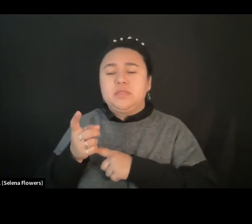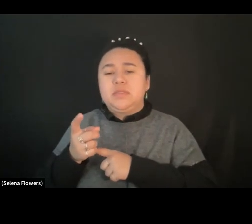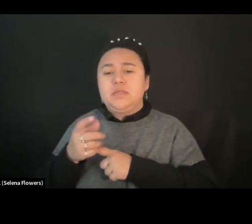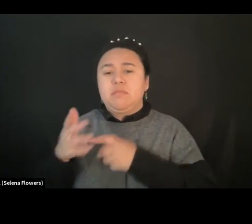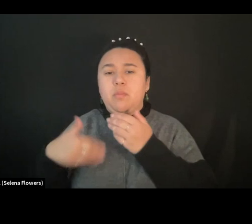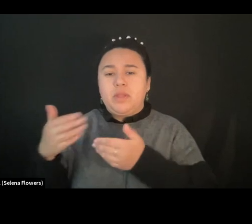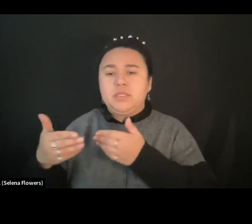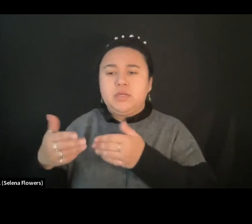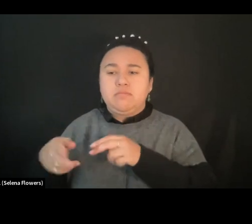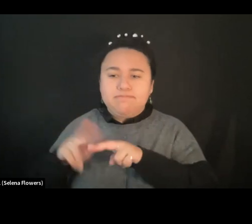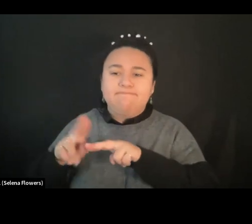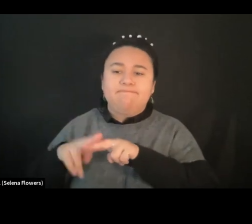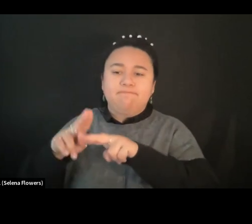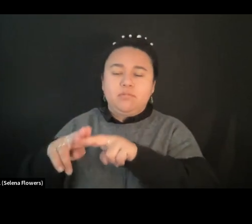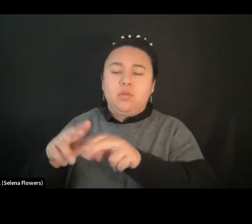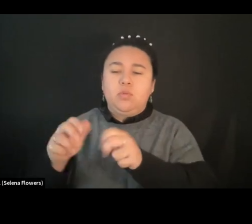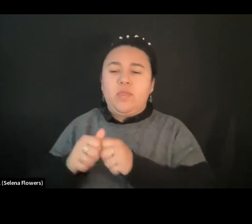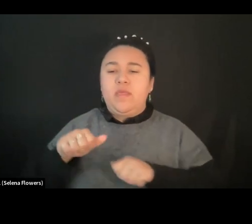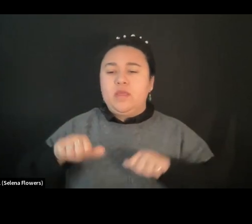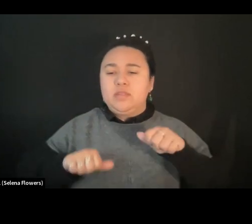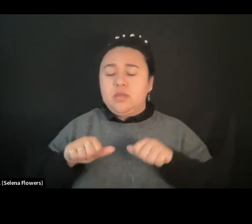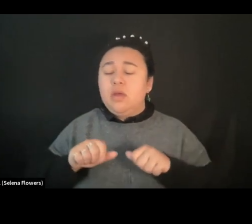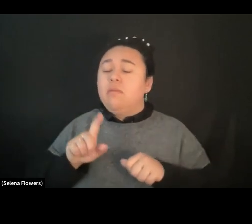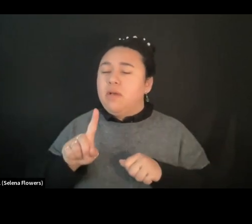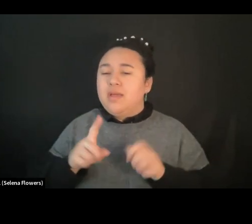processes, which, of course, take time.